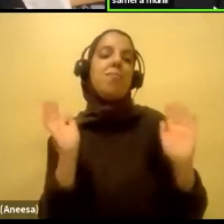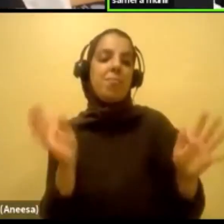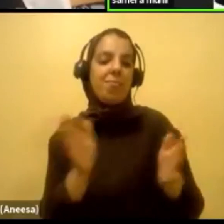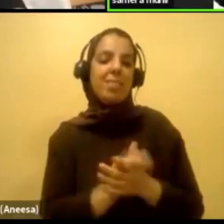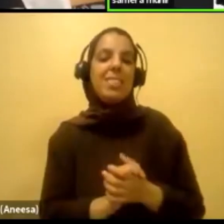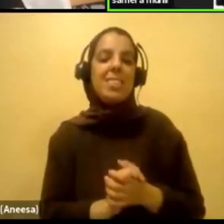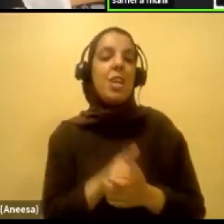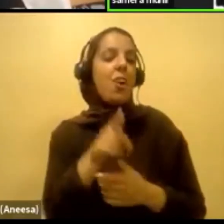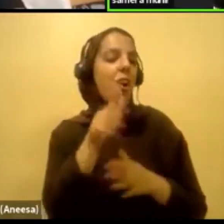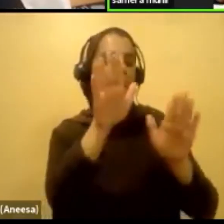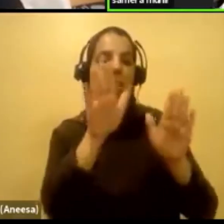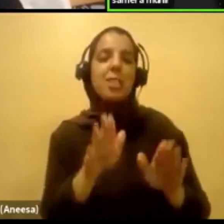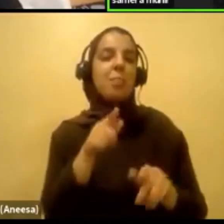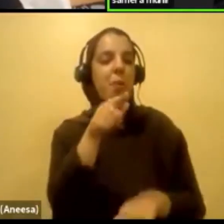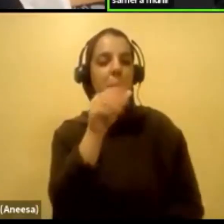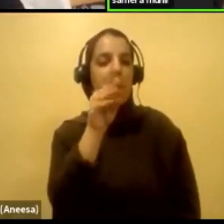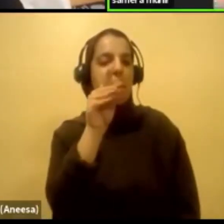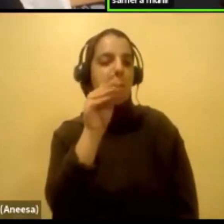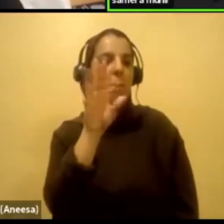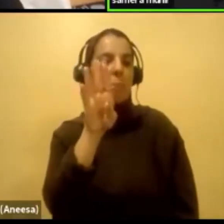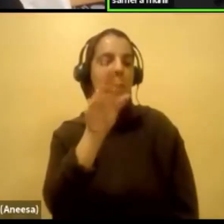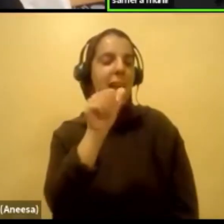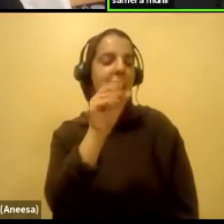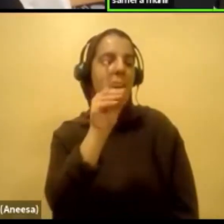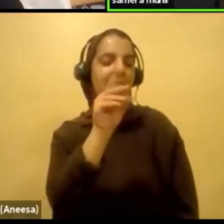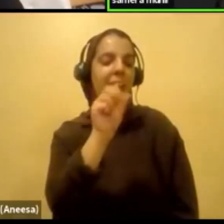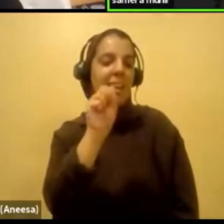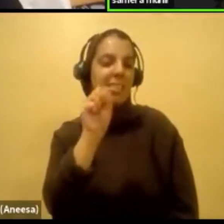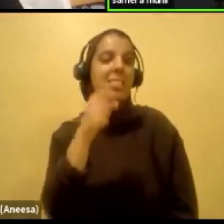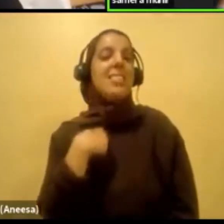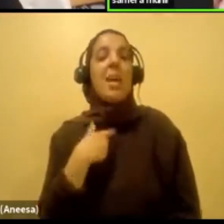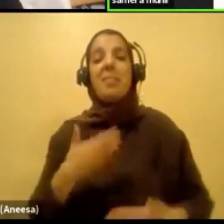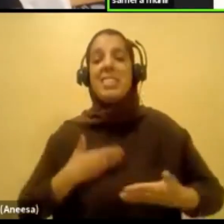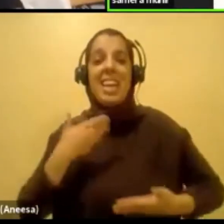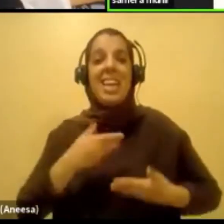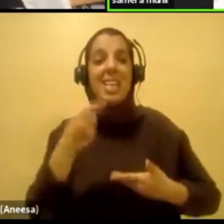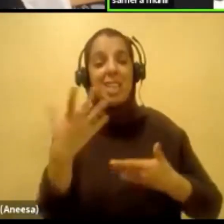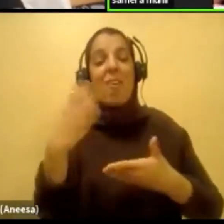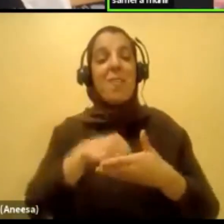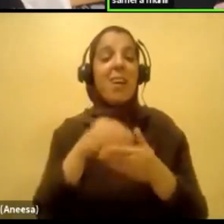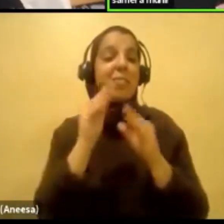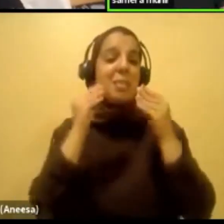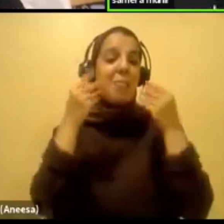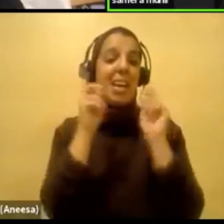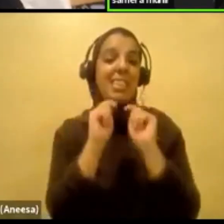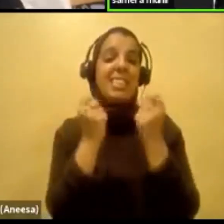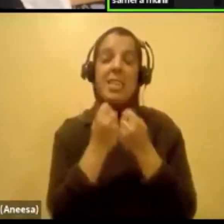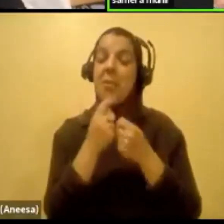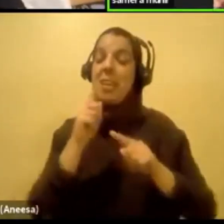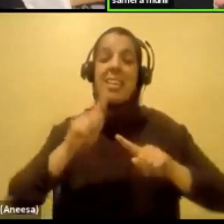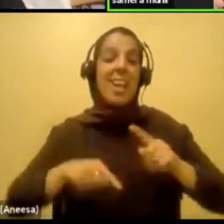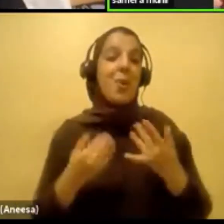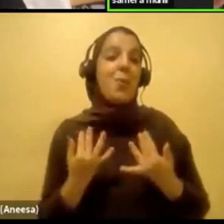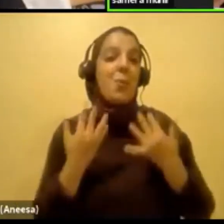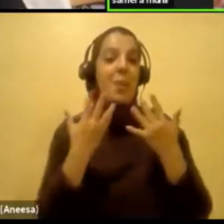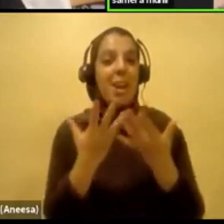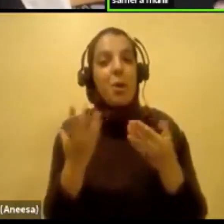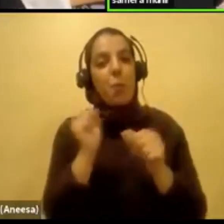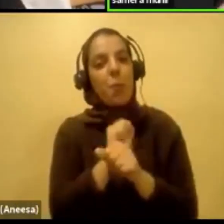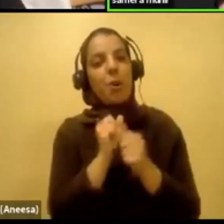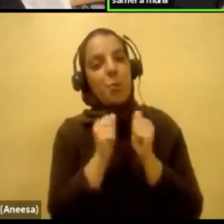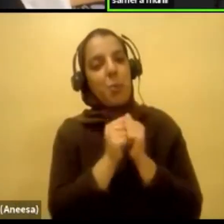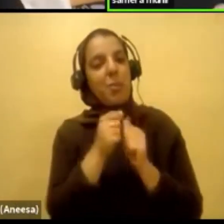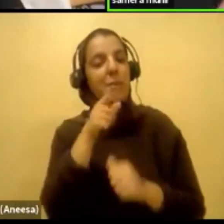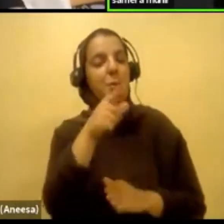I love it. And I'm so happy and so excited you're part of the Smile team. Like, I cannot wait to work with you. So super,